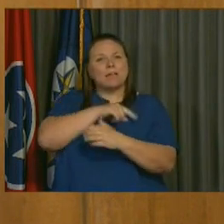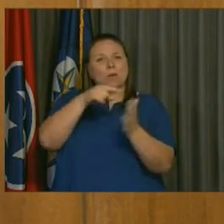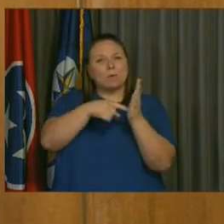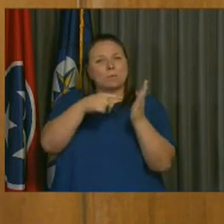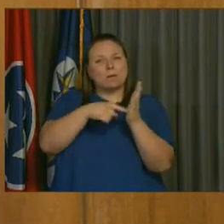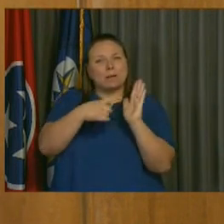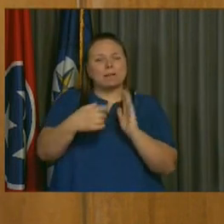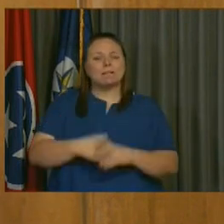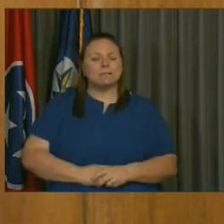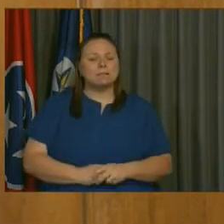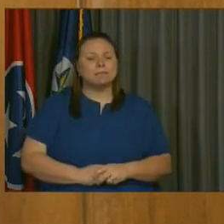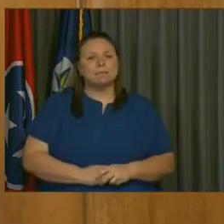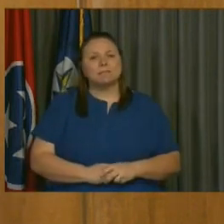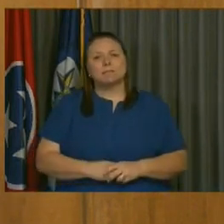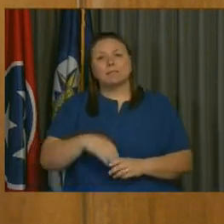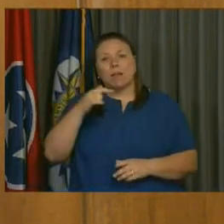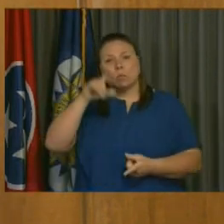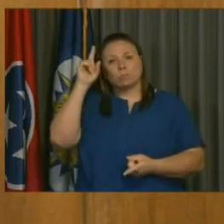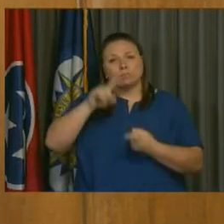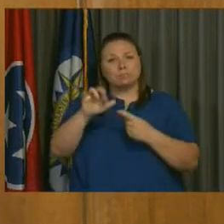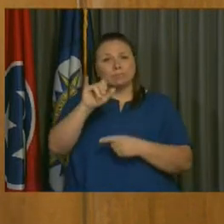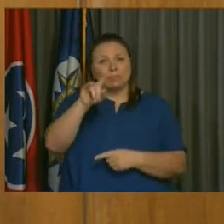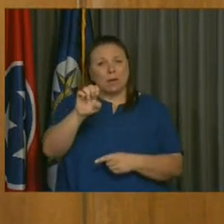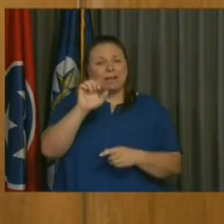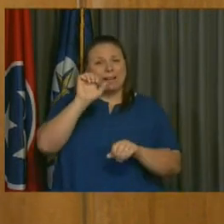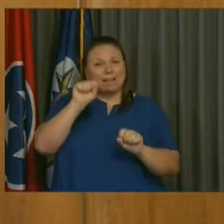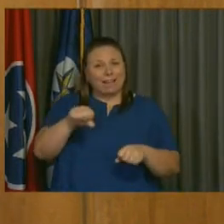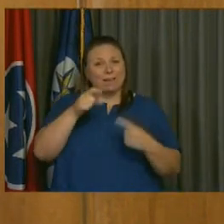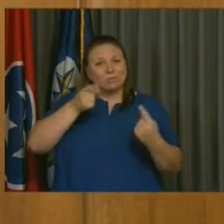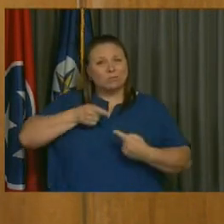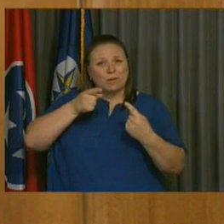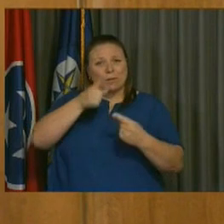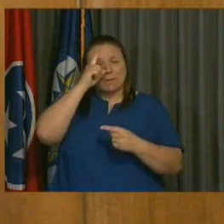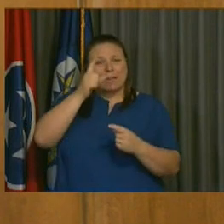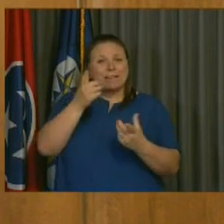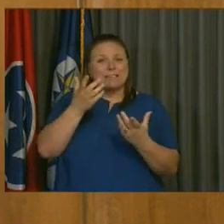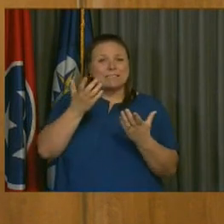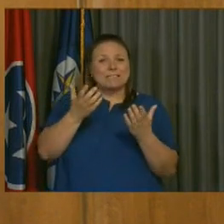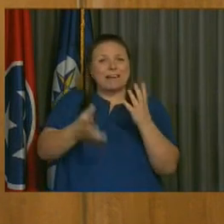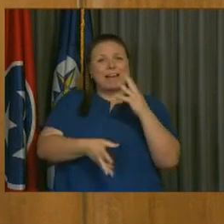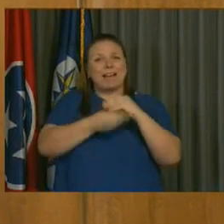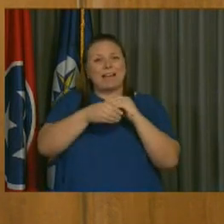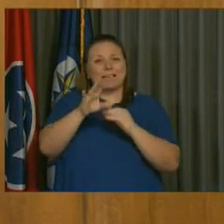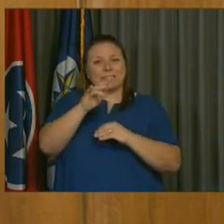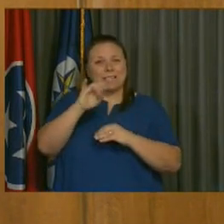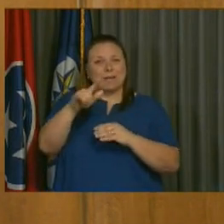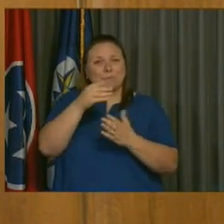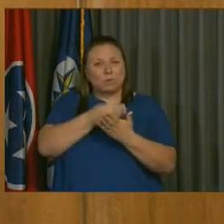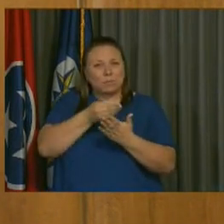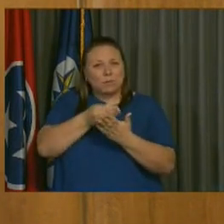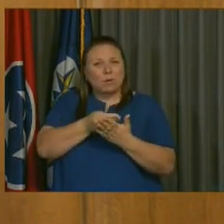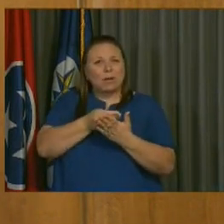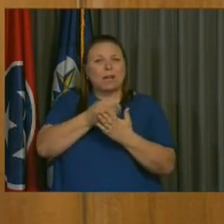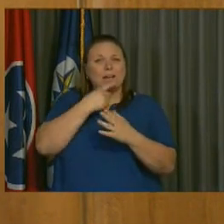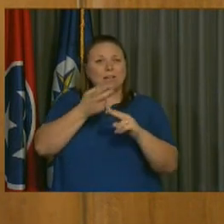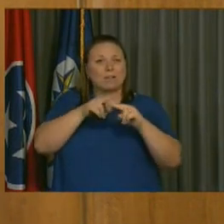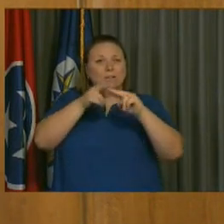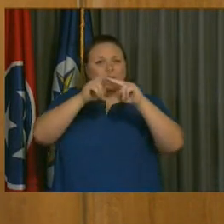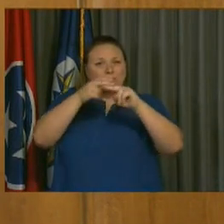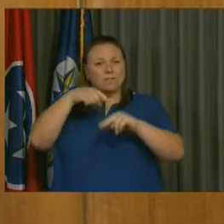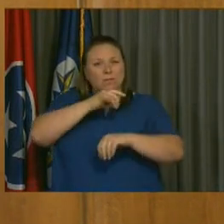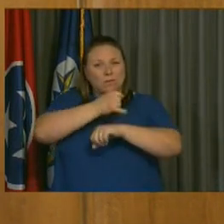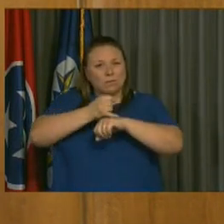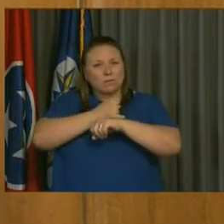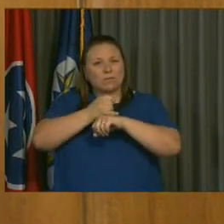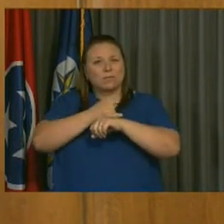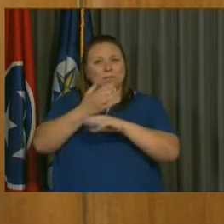debt. A lower rating could be troublesome since it could reduce access to capital markets and over the long term increase our interest rates